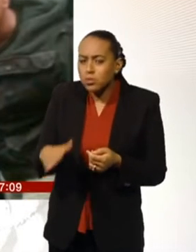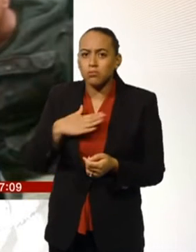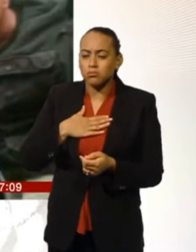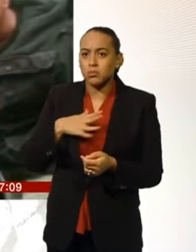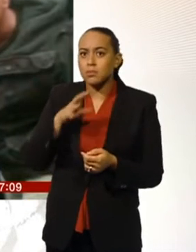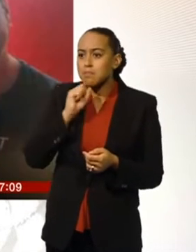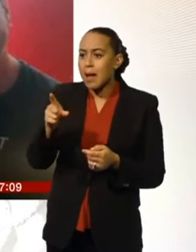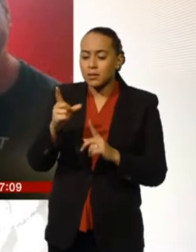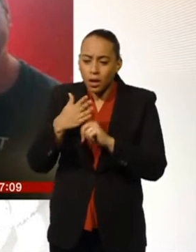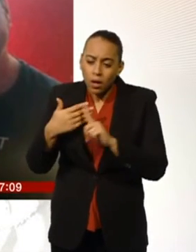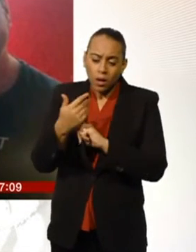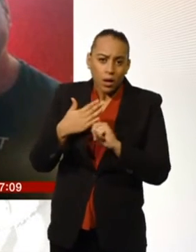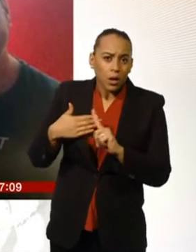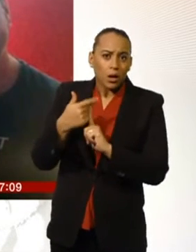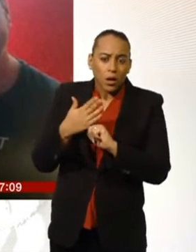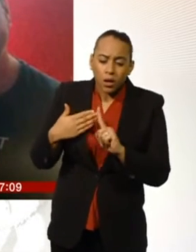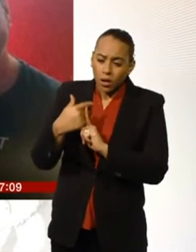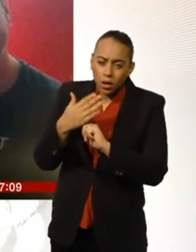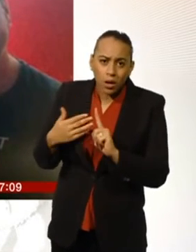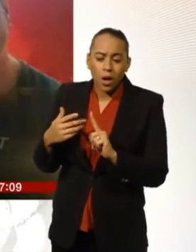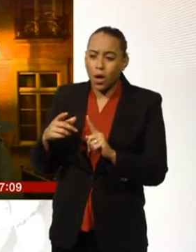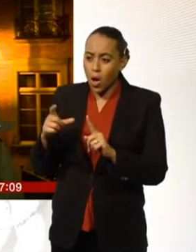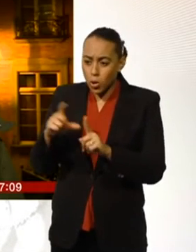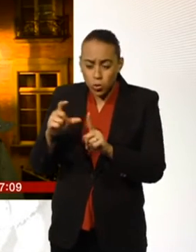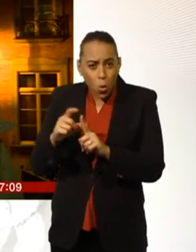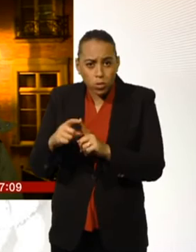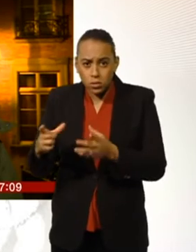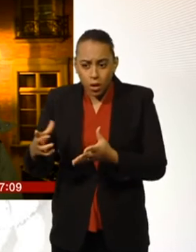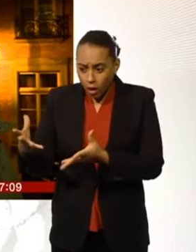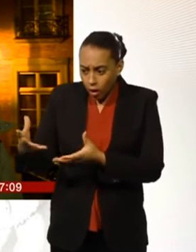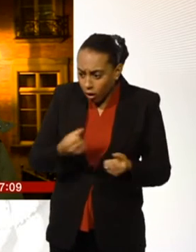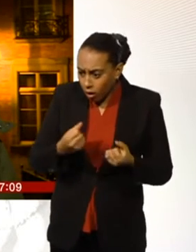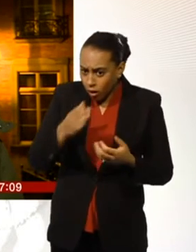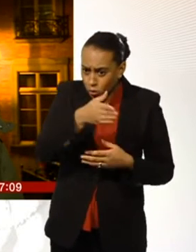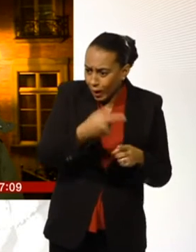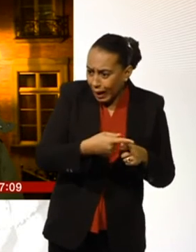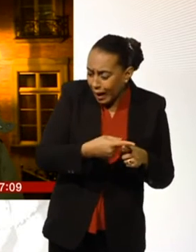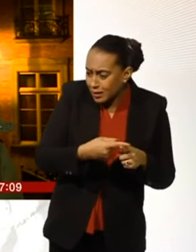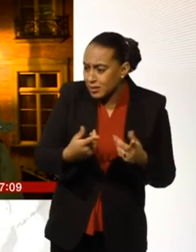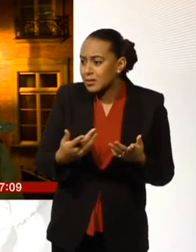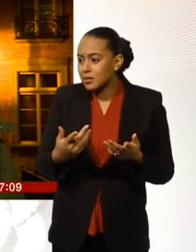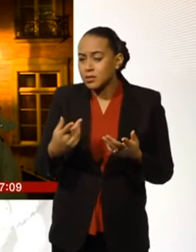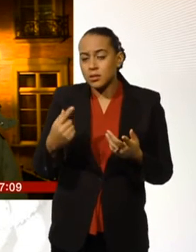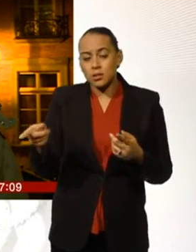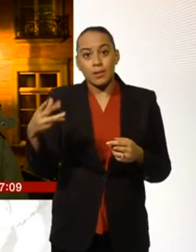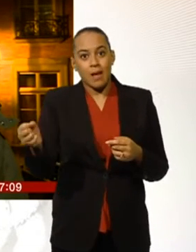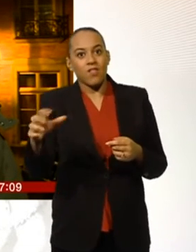man persuaded him or tried to persuade him over and again to bring his daughter to England, where he has family legally settled.